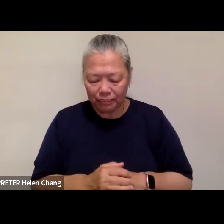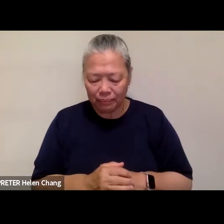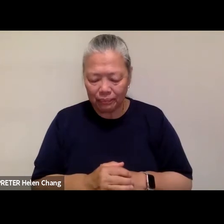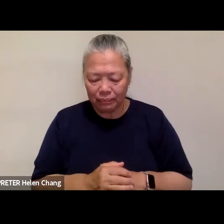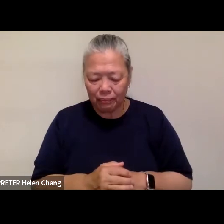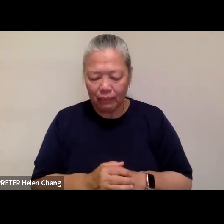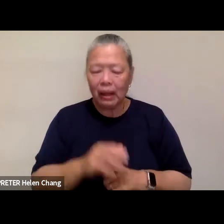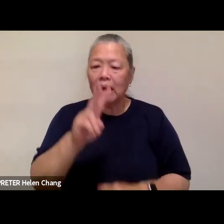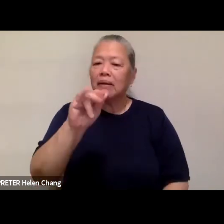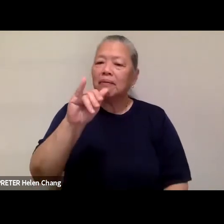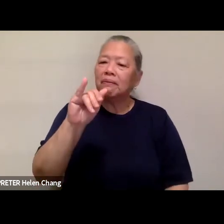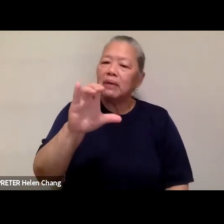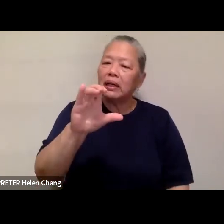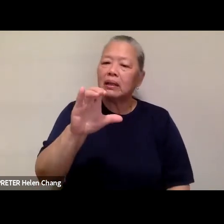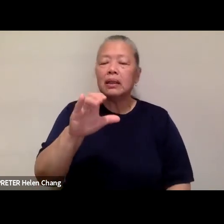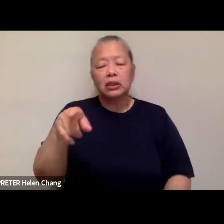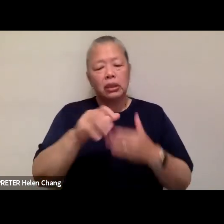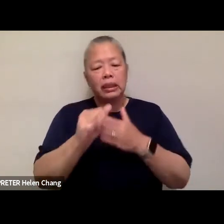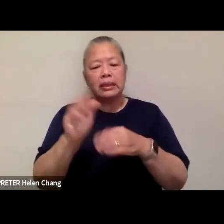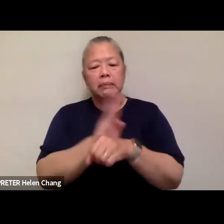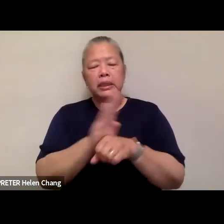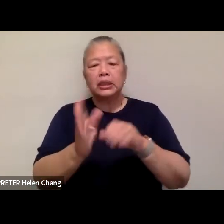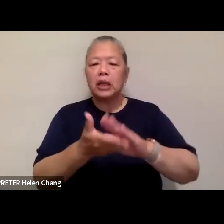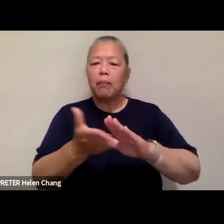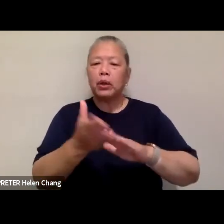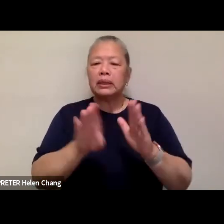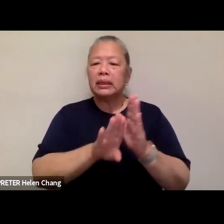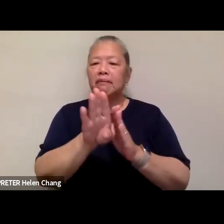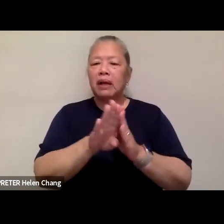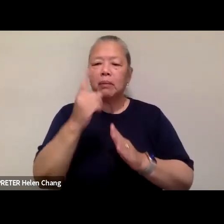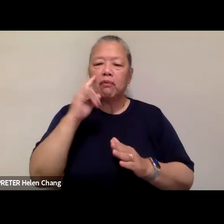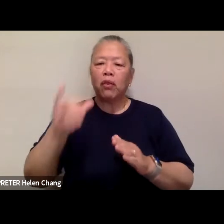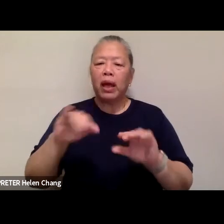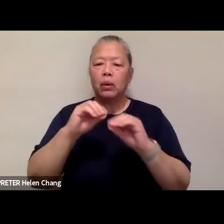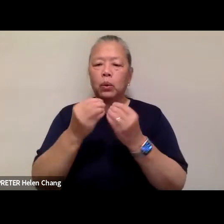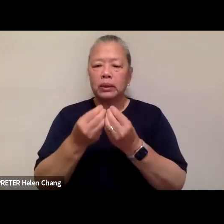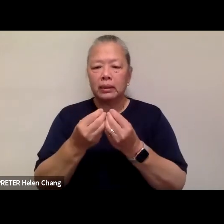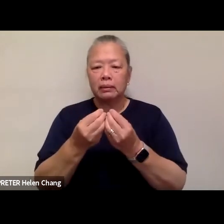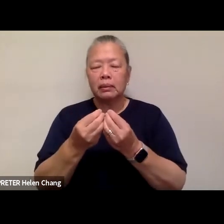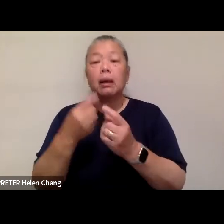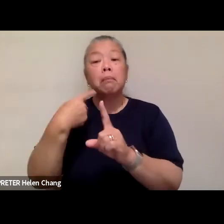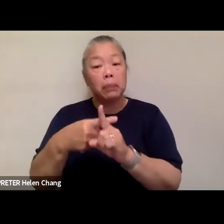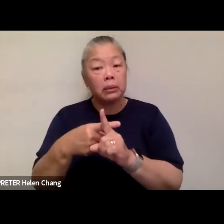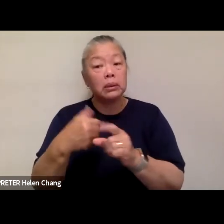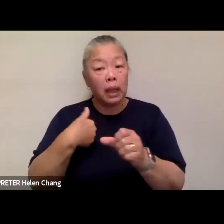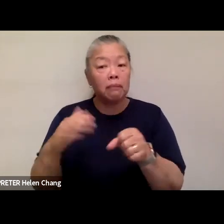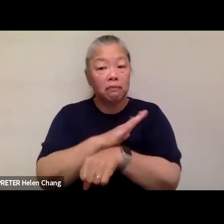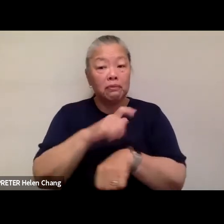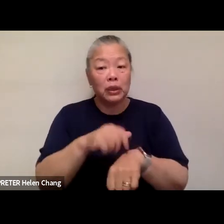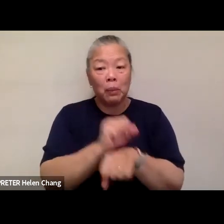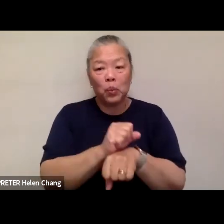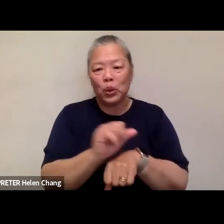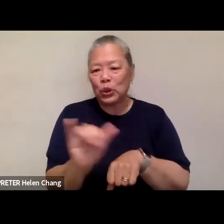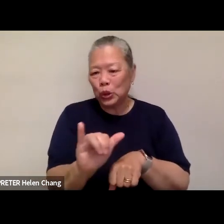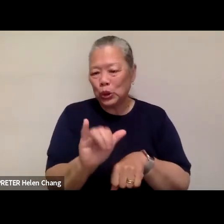And Vic leads business operations and development for the organization in addition to her full time work. So this is a labor of love.